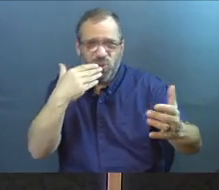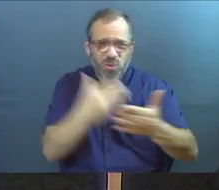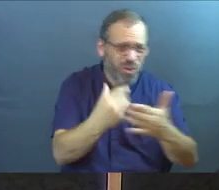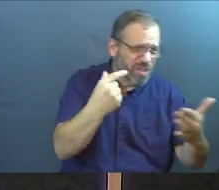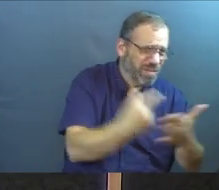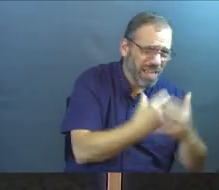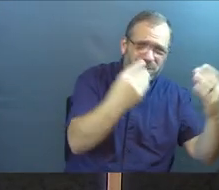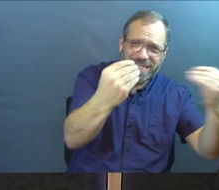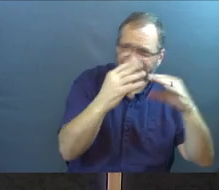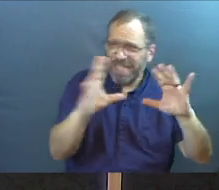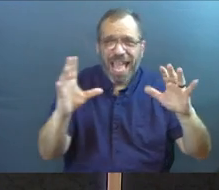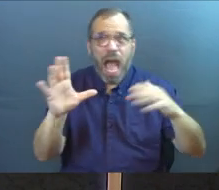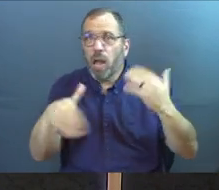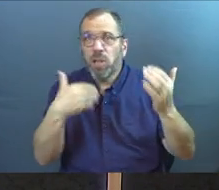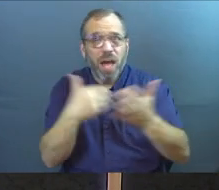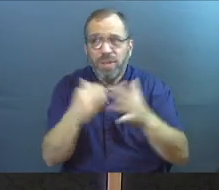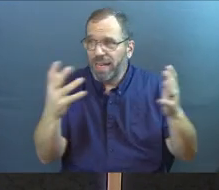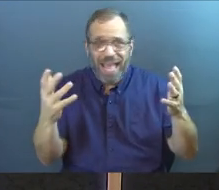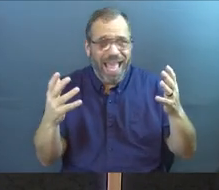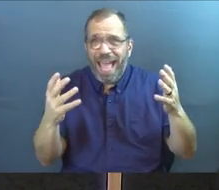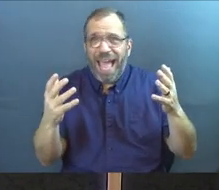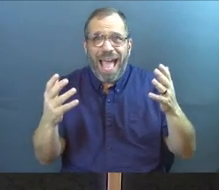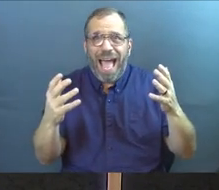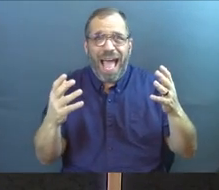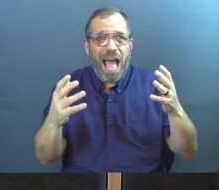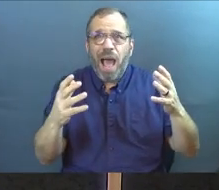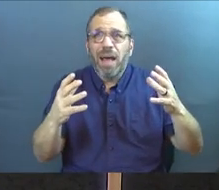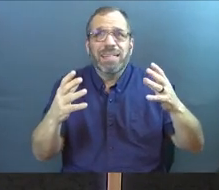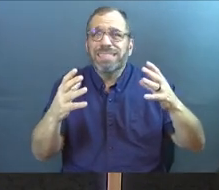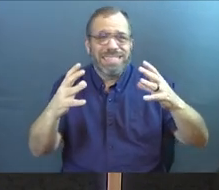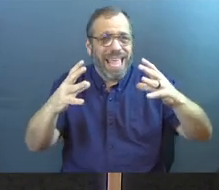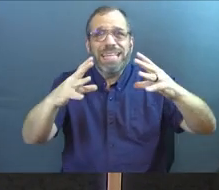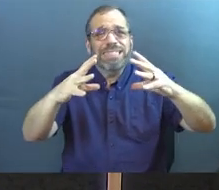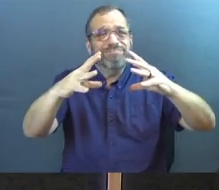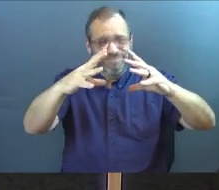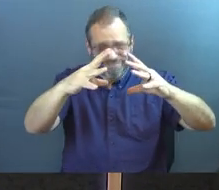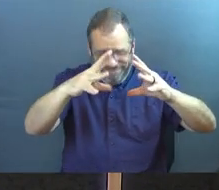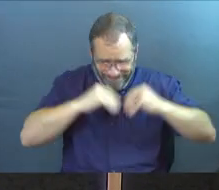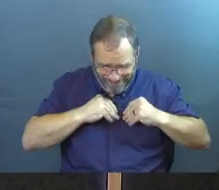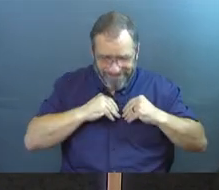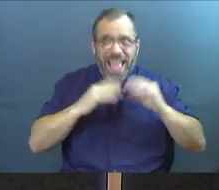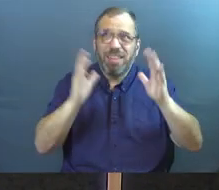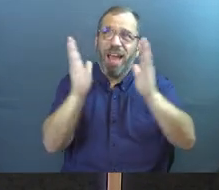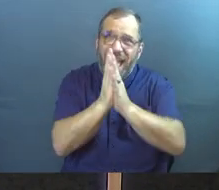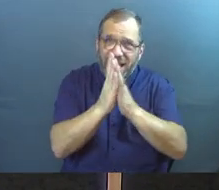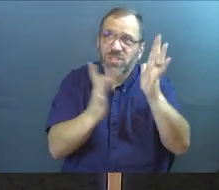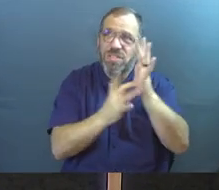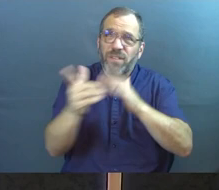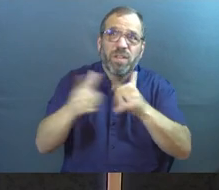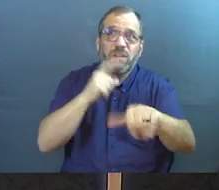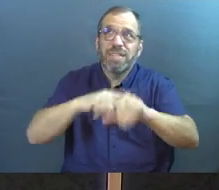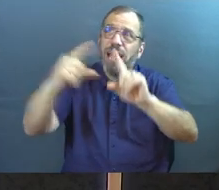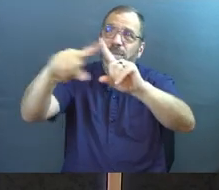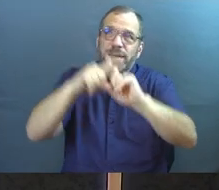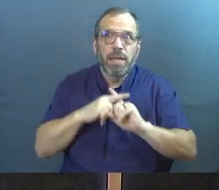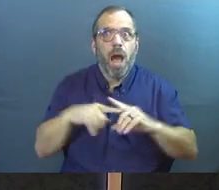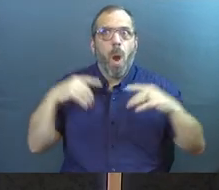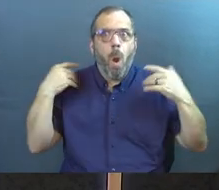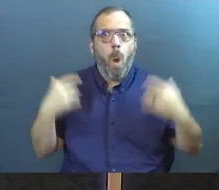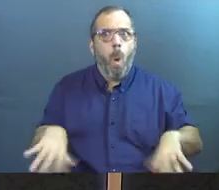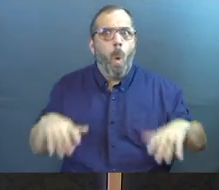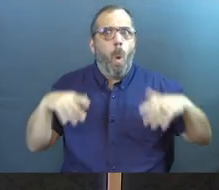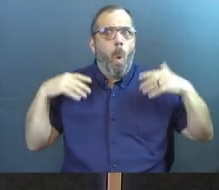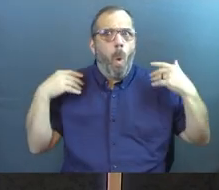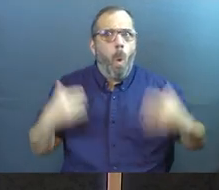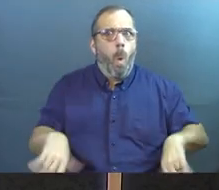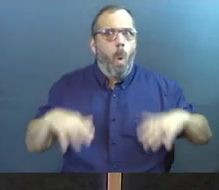good gospel teaching. And a lot of them are accepting the gospel, and they're reaching out to Jesus for the very first time. It's a massive,